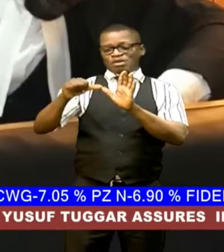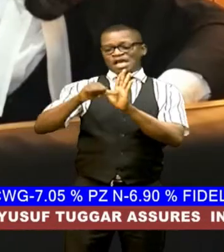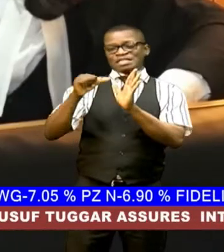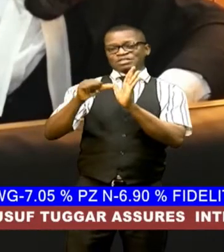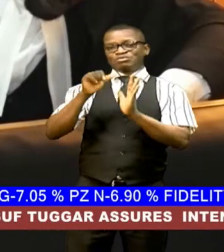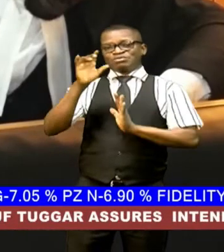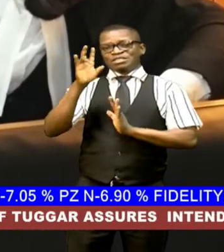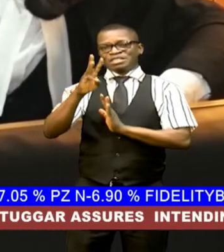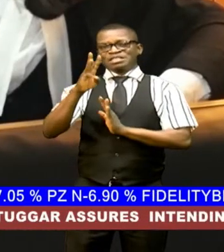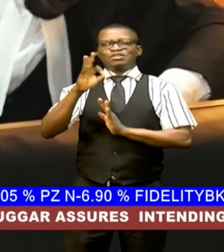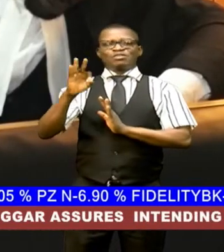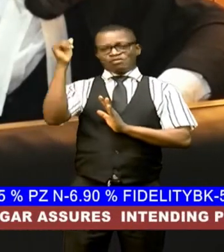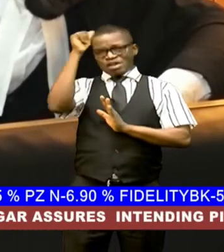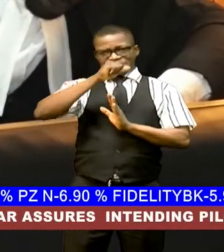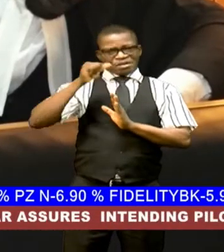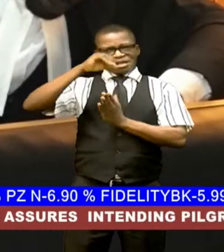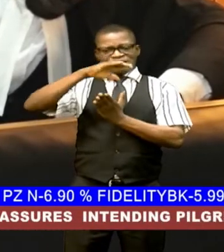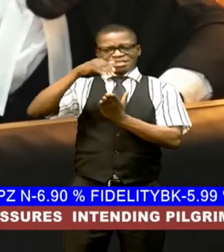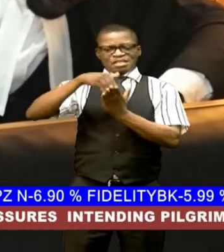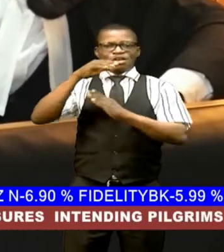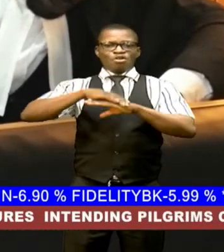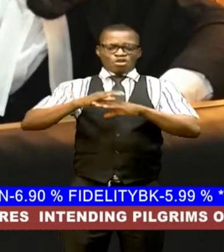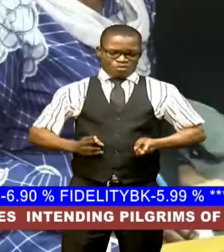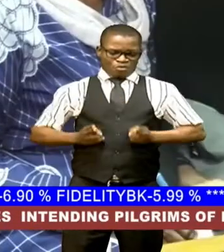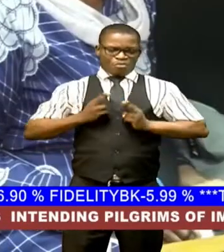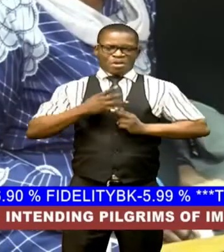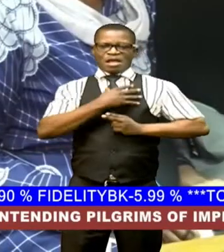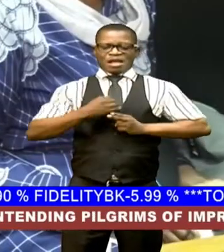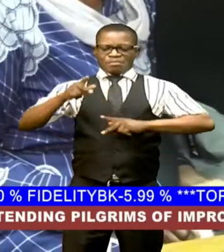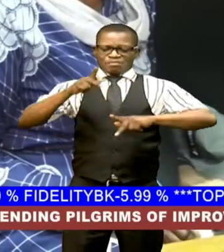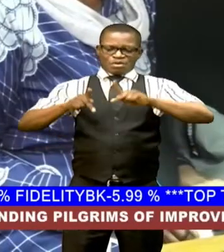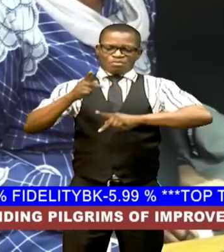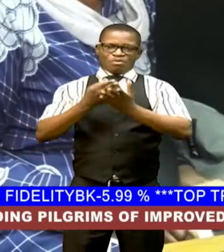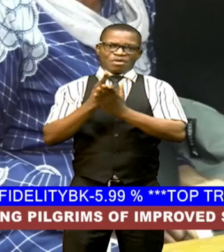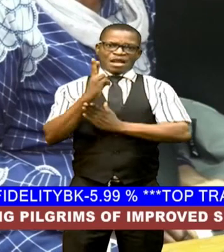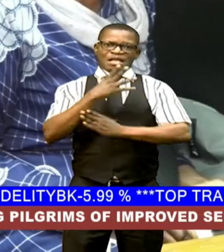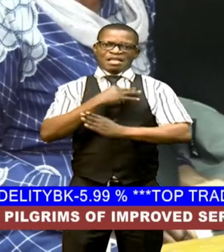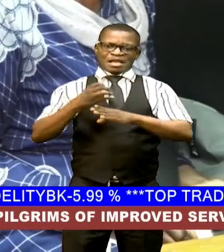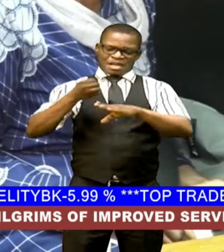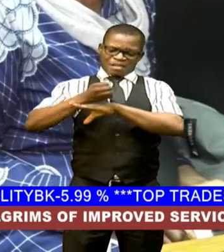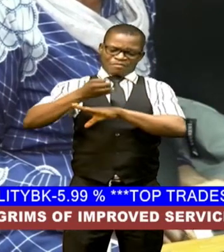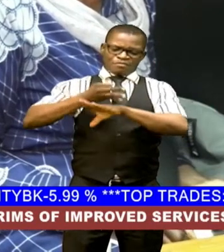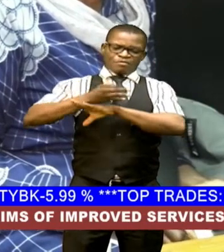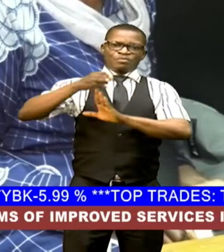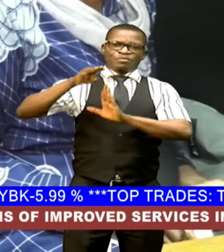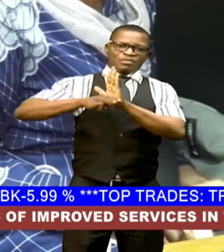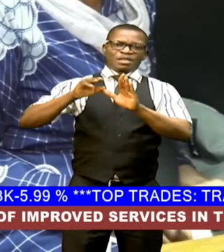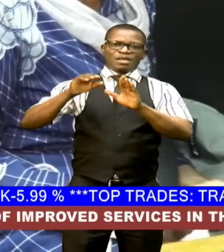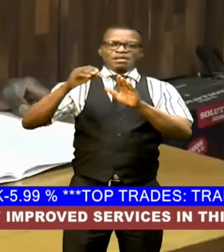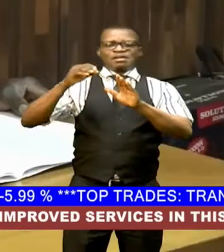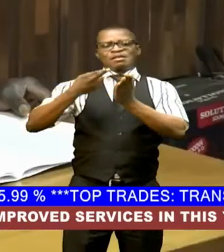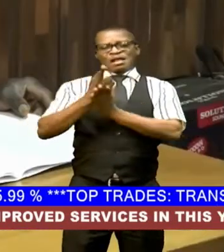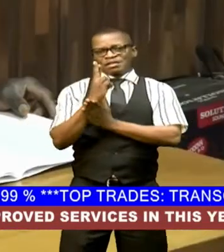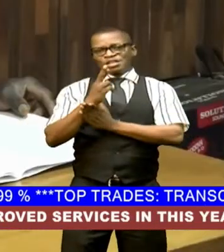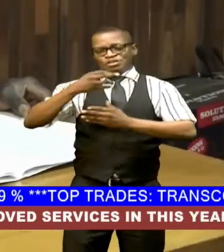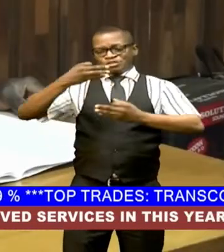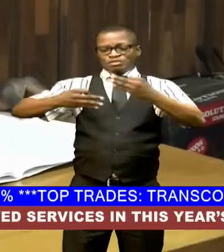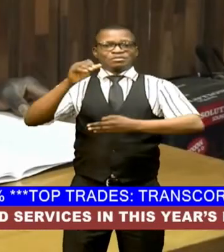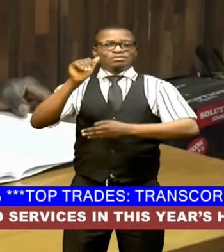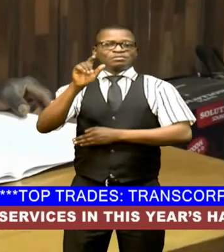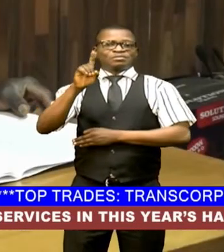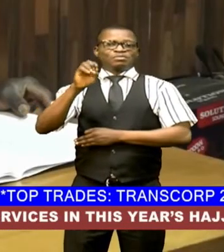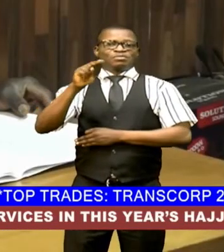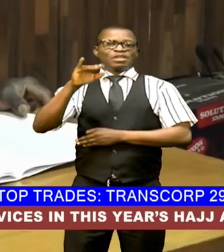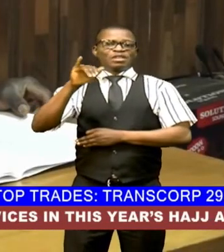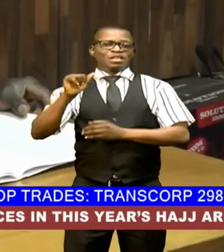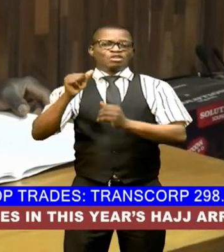of the african charter on human and people's acts ratification and enforcement act justice adeni further barred the first respondent